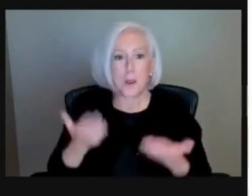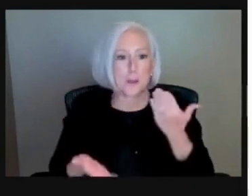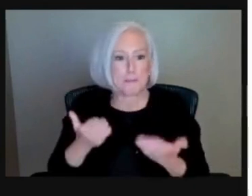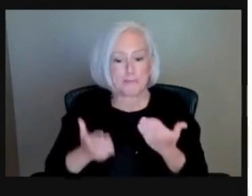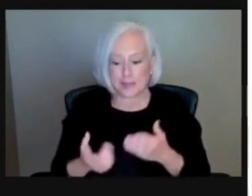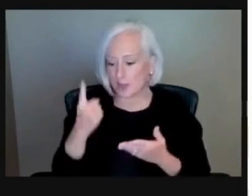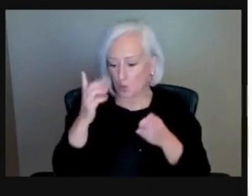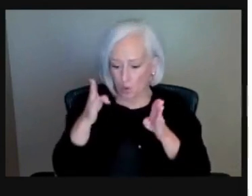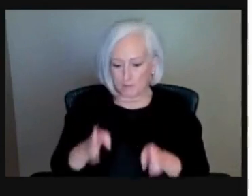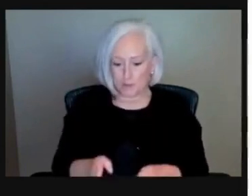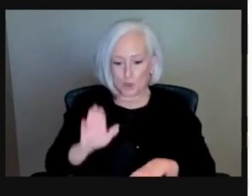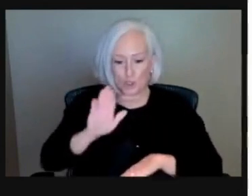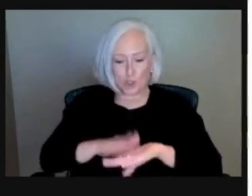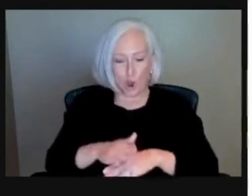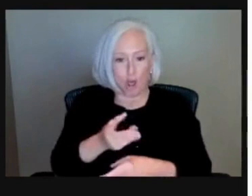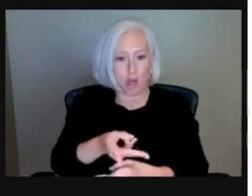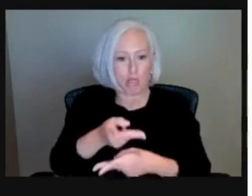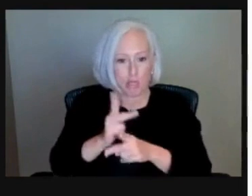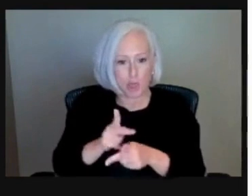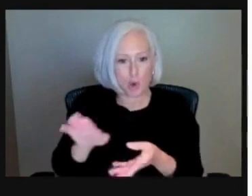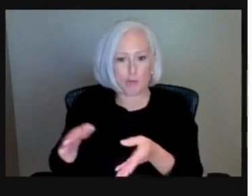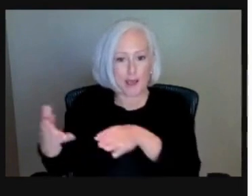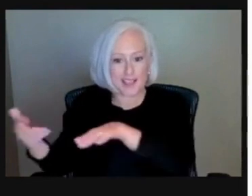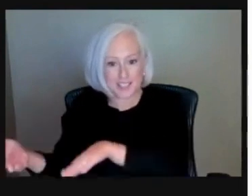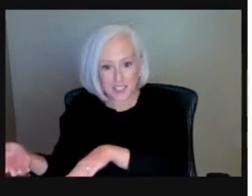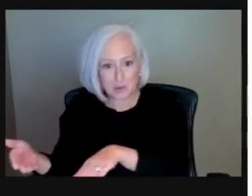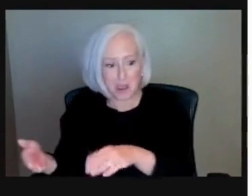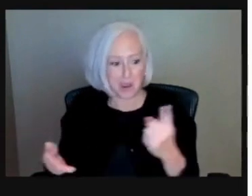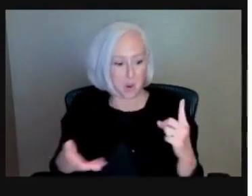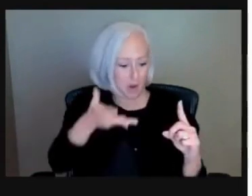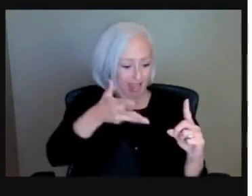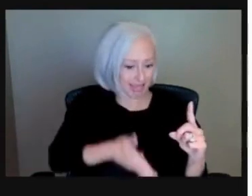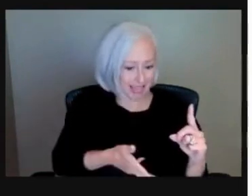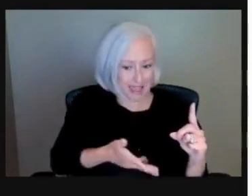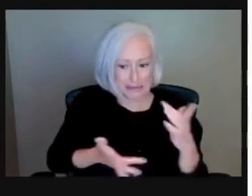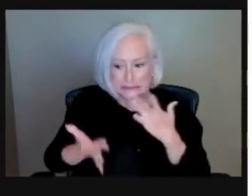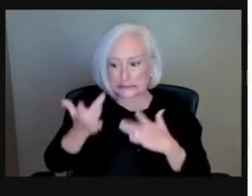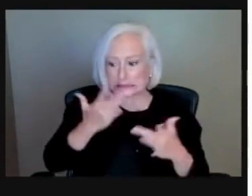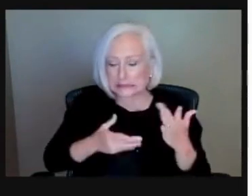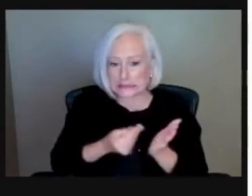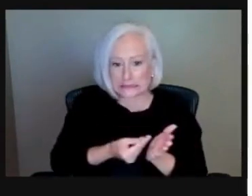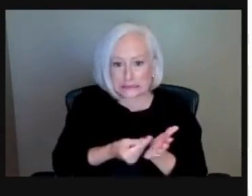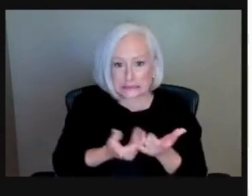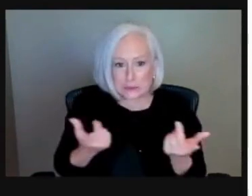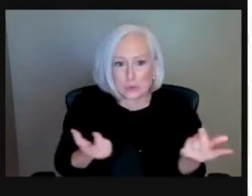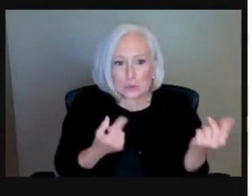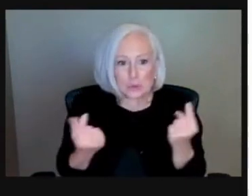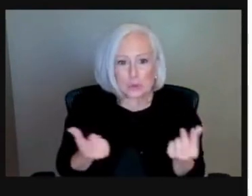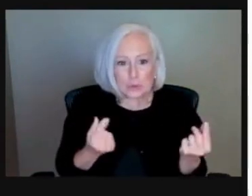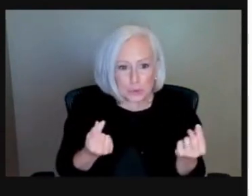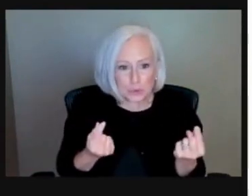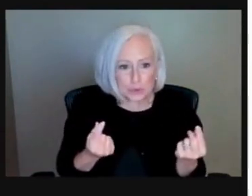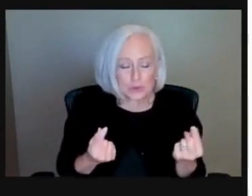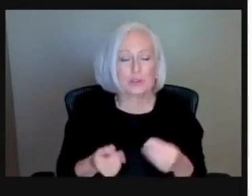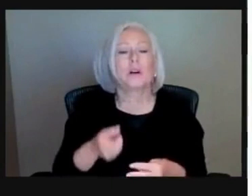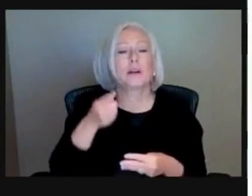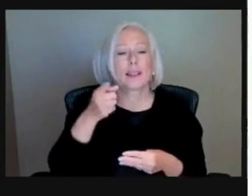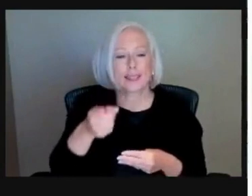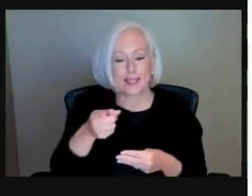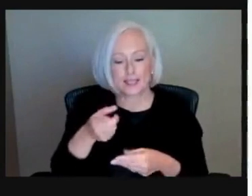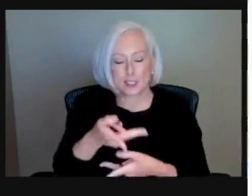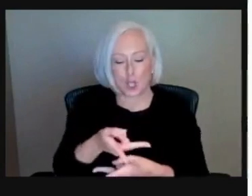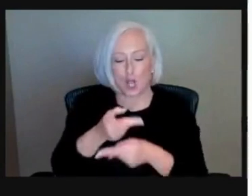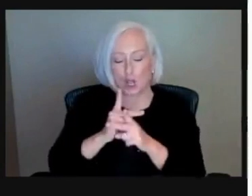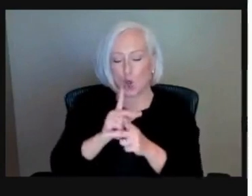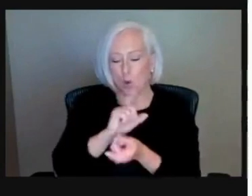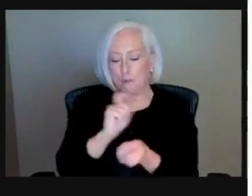happen to some clients before. So in this modification, the goal is to adjust the terms of your loan. And